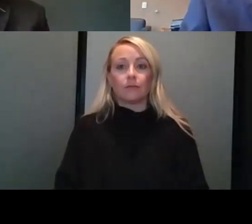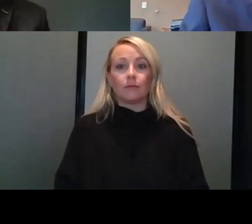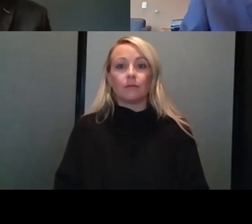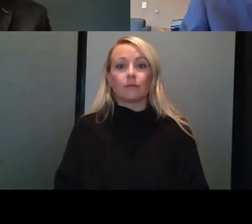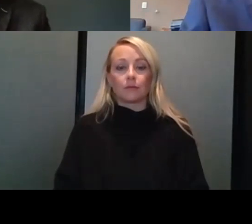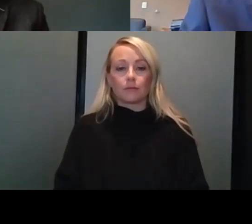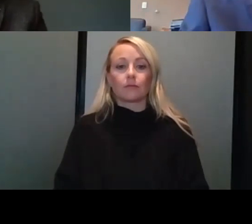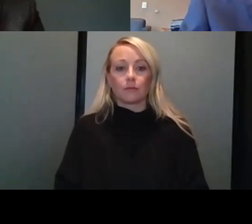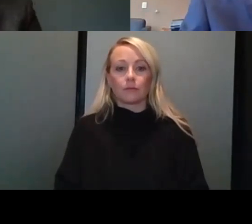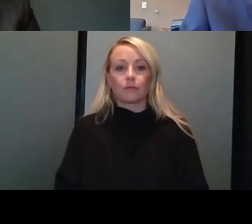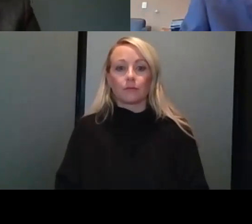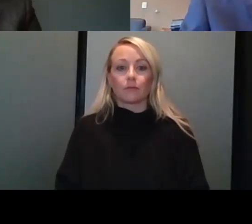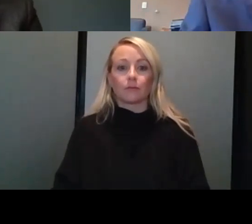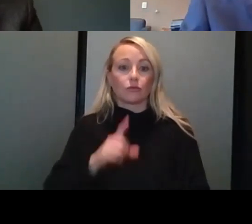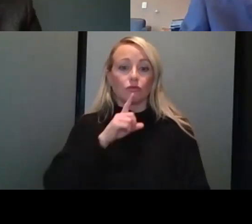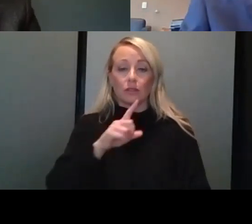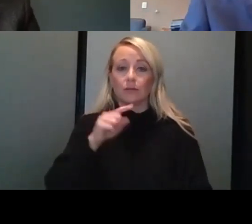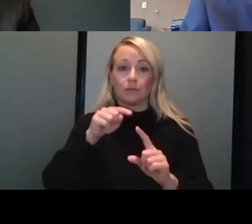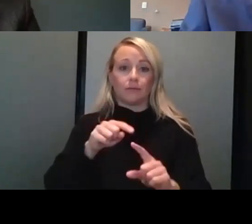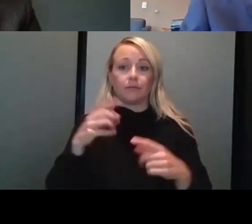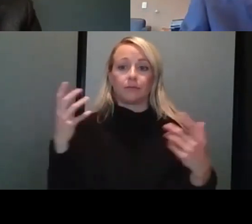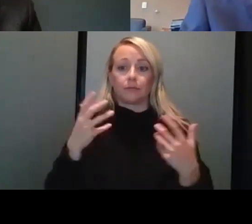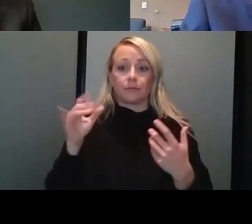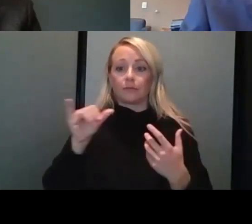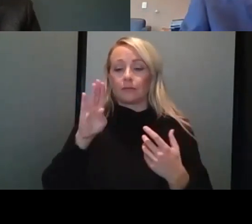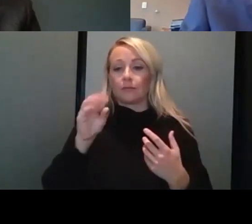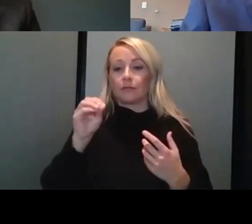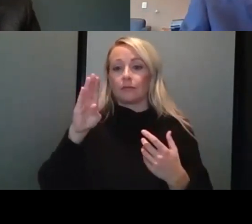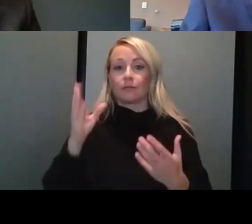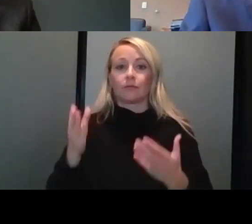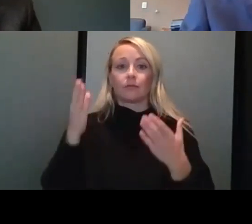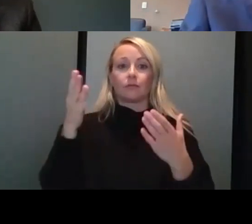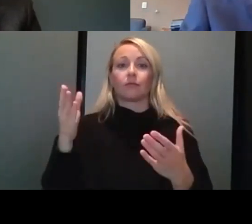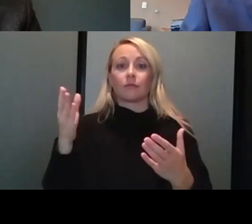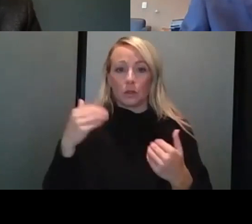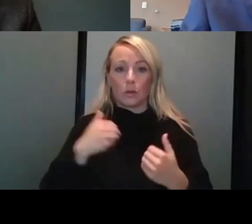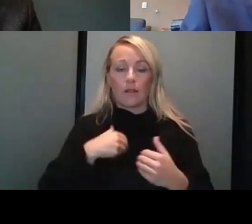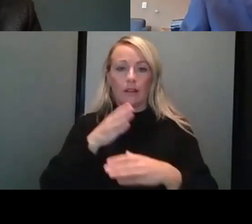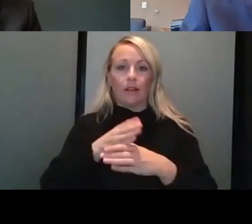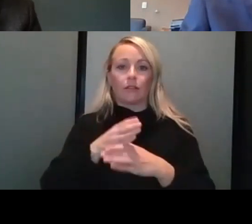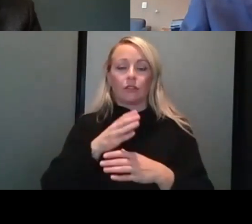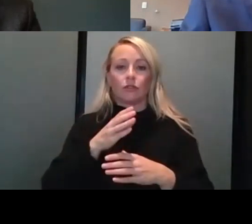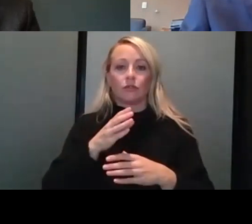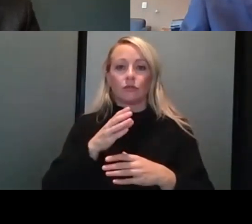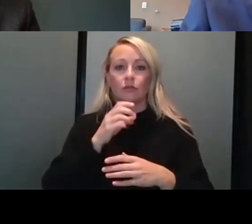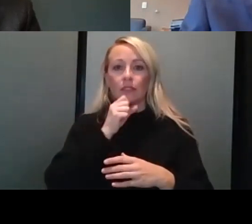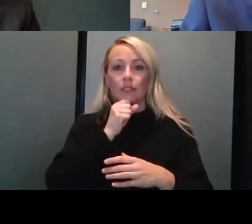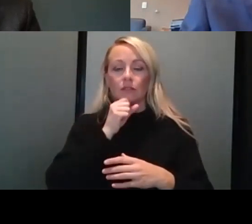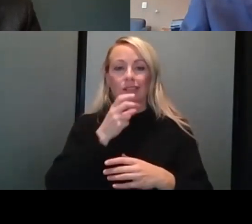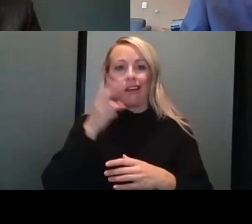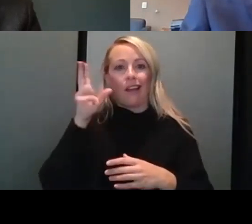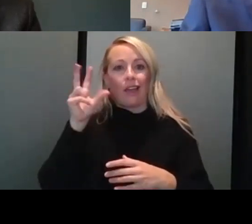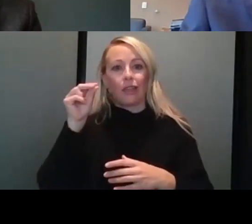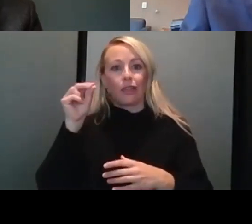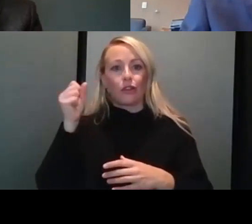I mean, all I can really say is that, you know, like Bob suggested, we have an average age of, you know, high 30s to low